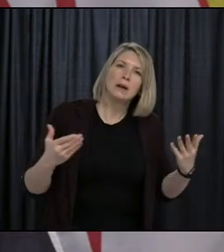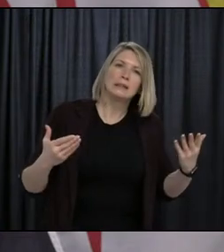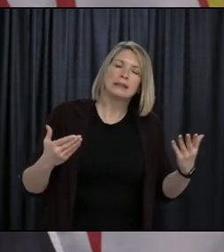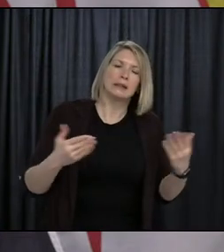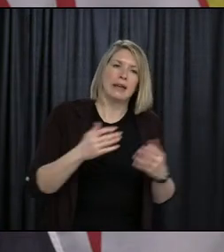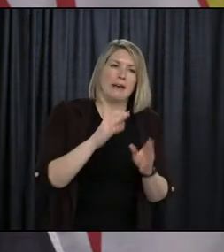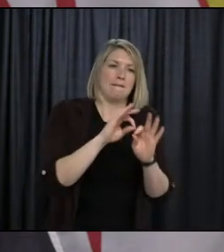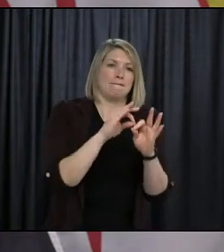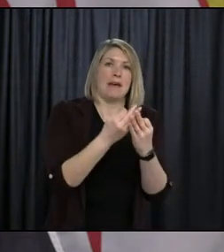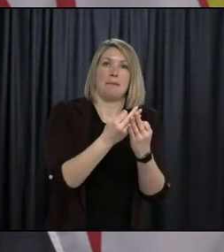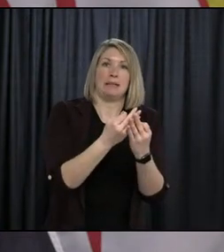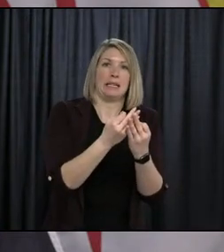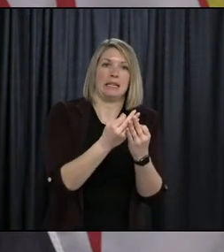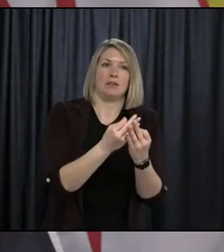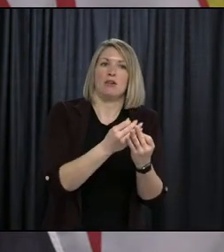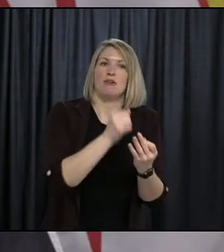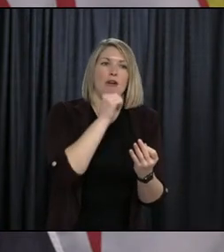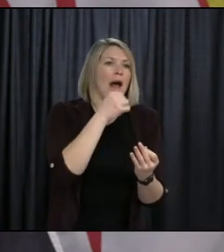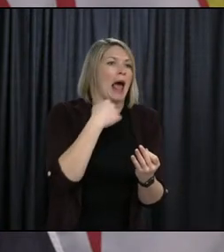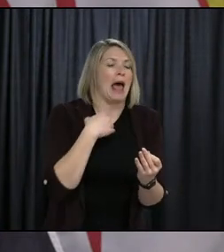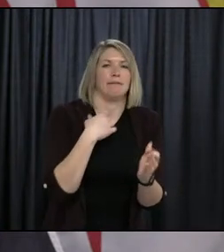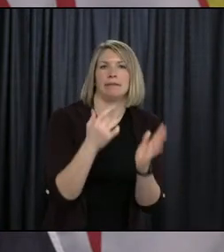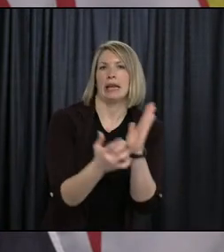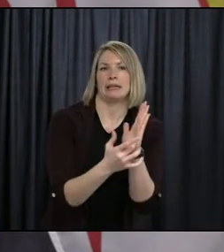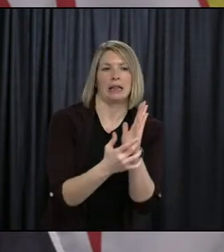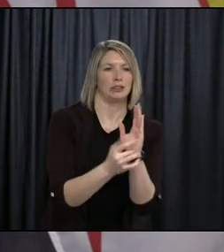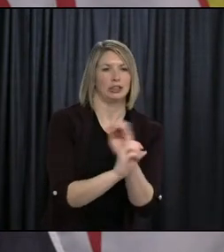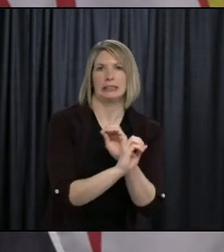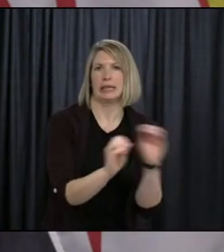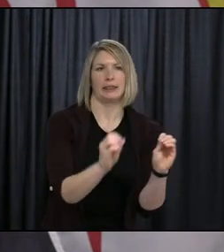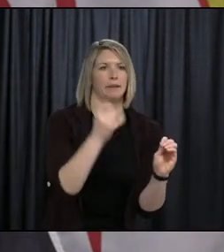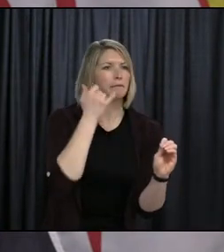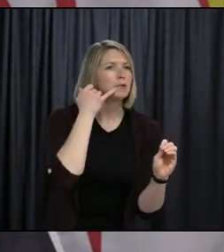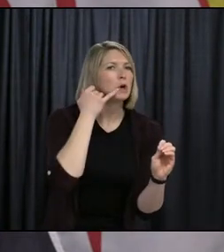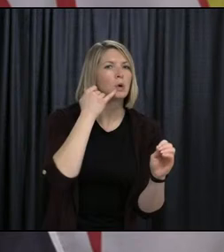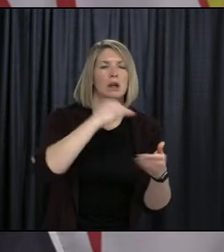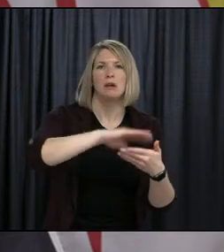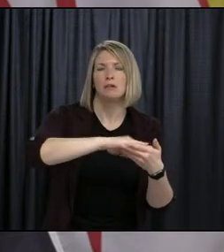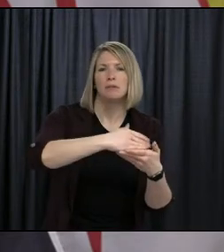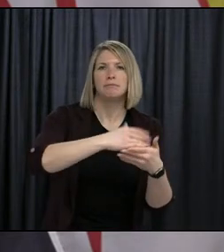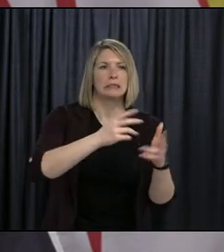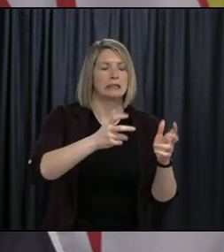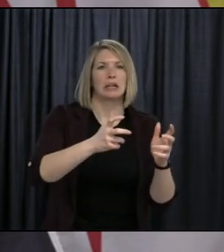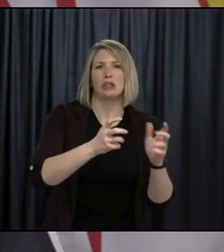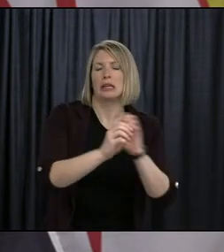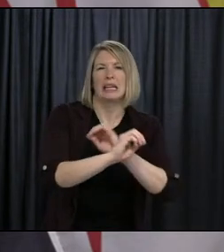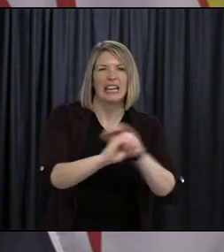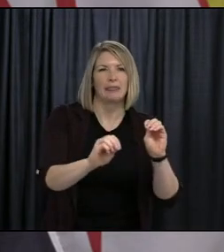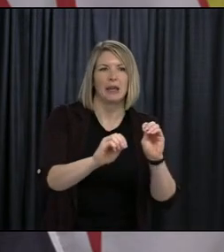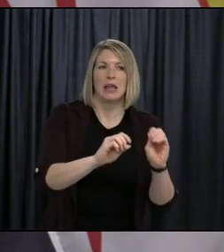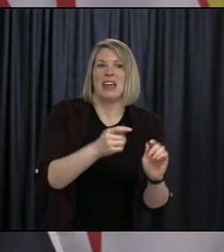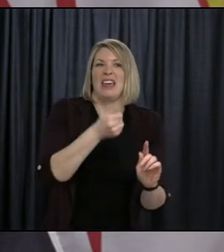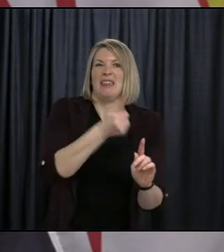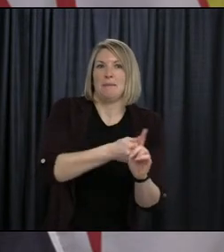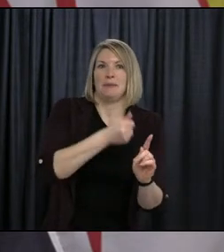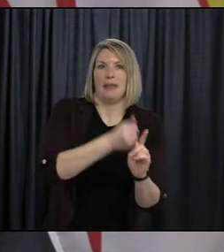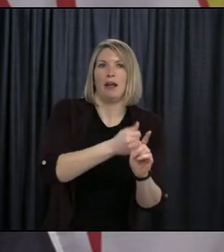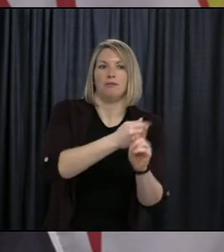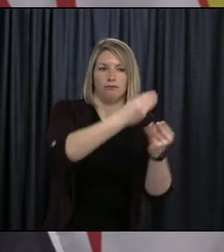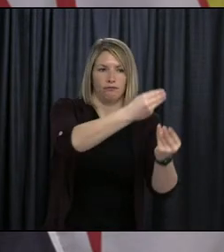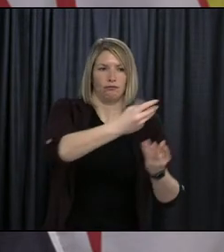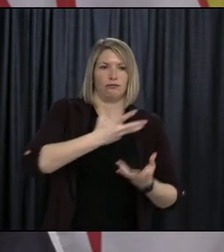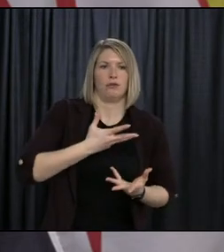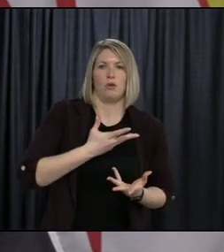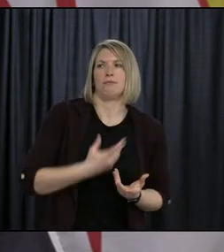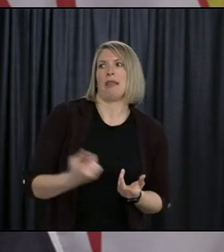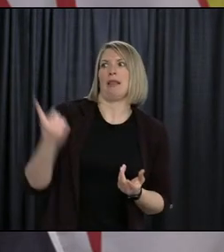provide any devices at all that have self-identified since our first rounds of looking for who needed devices.